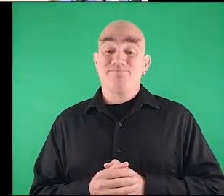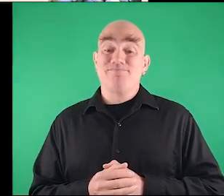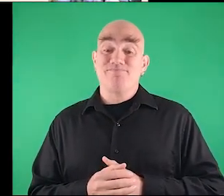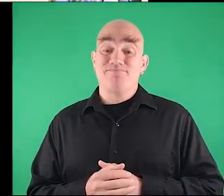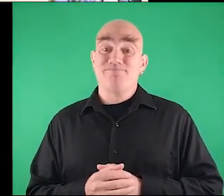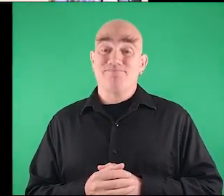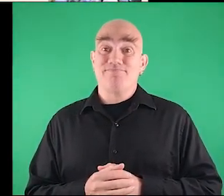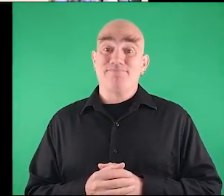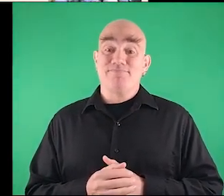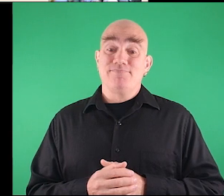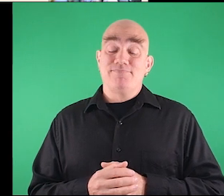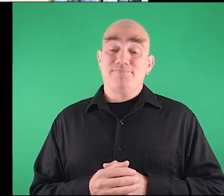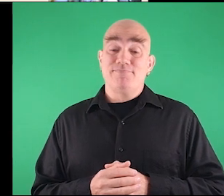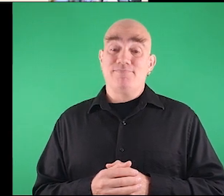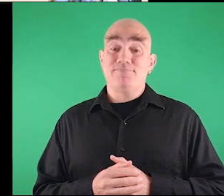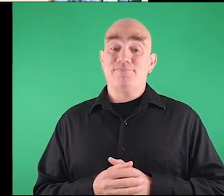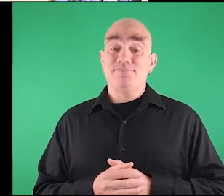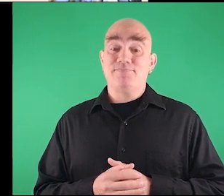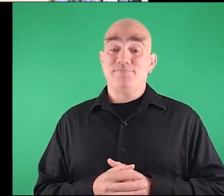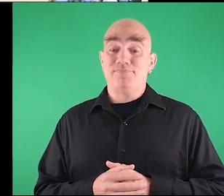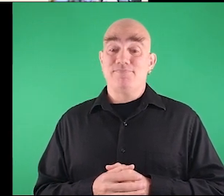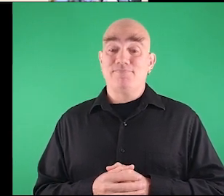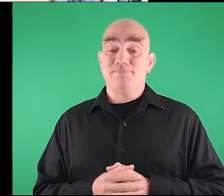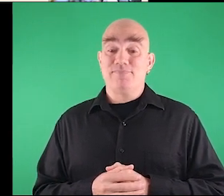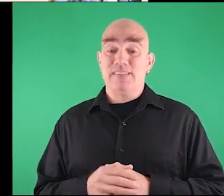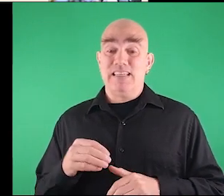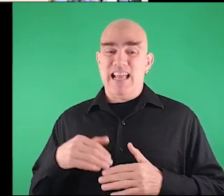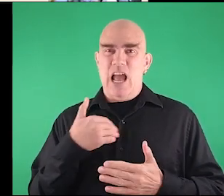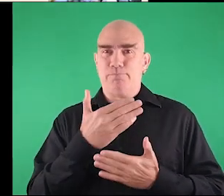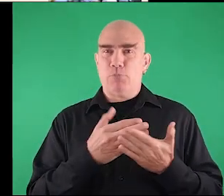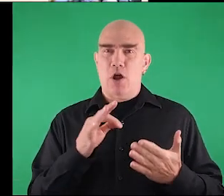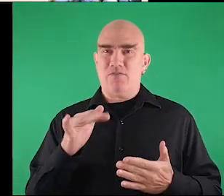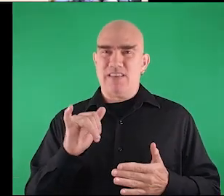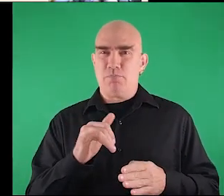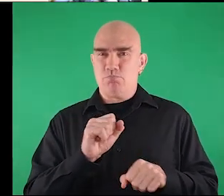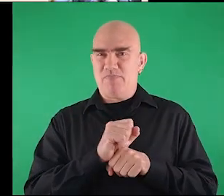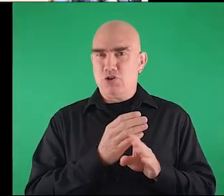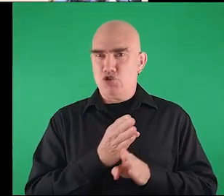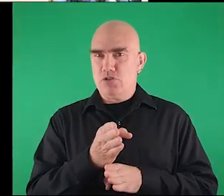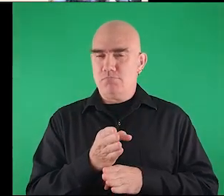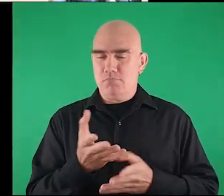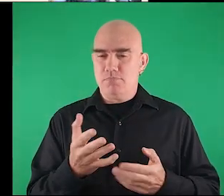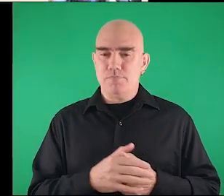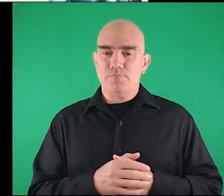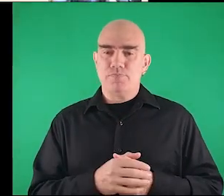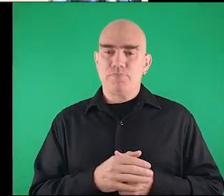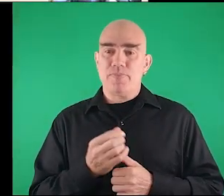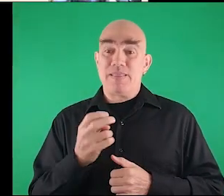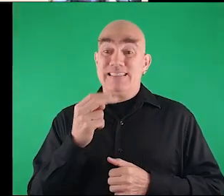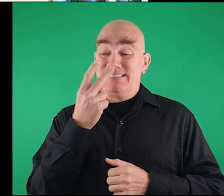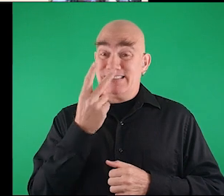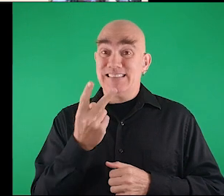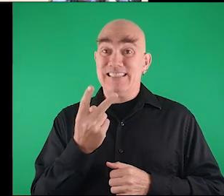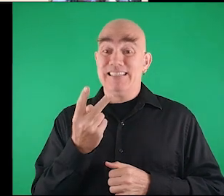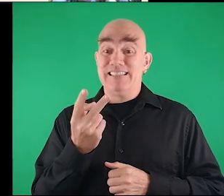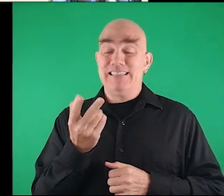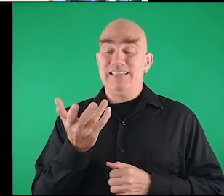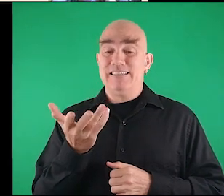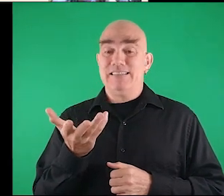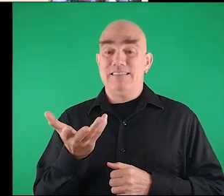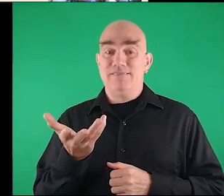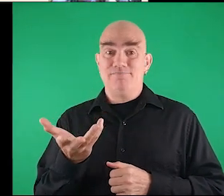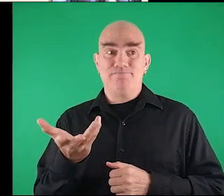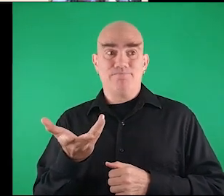made a change in the in our government in our uh part of the the